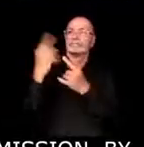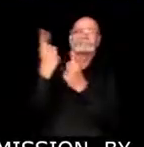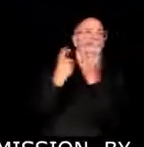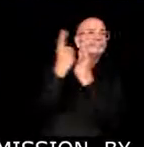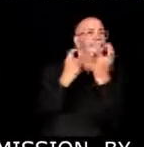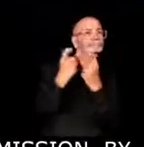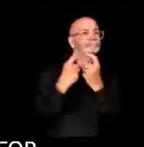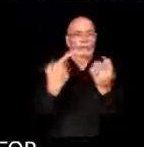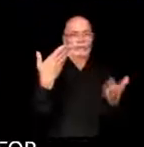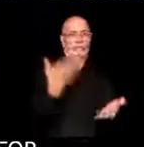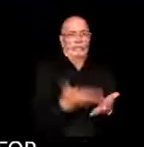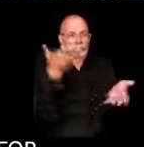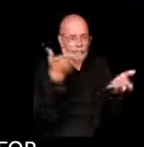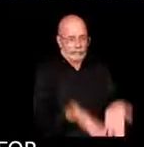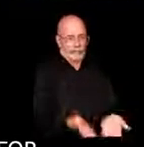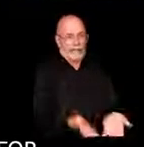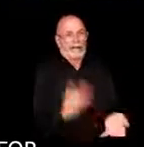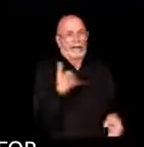if it's there in its entirety. Right.